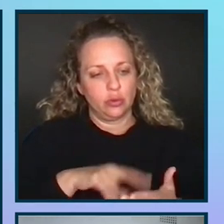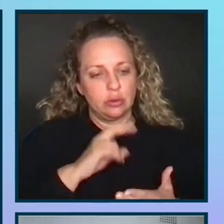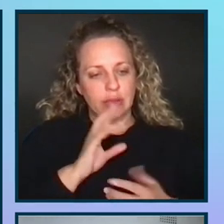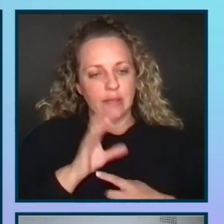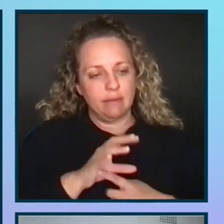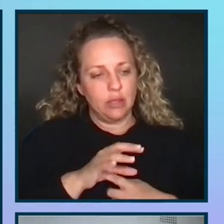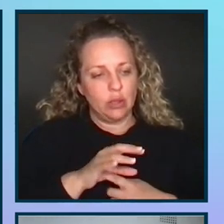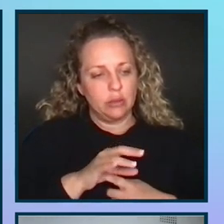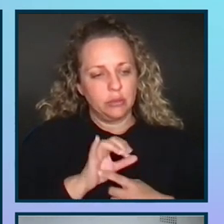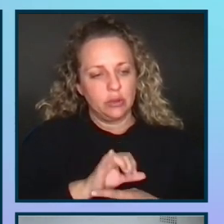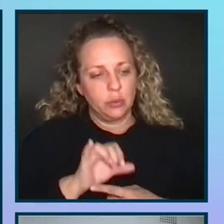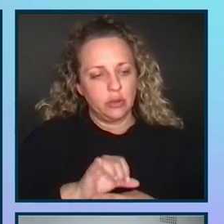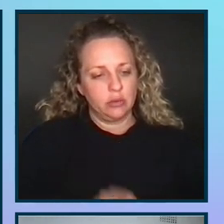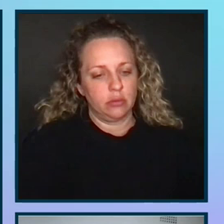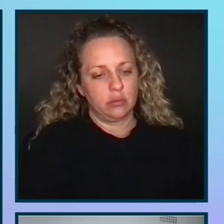clips as well.